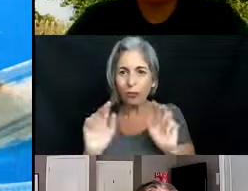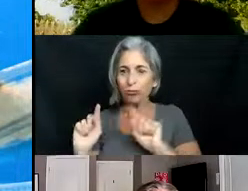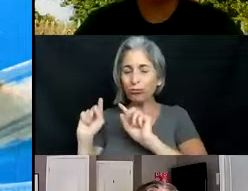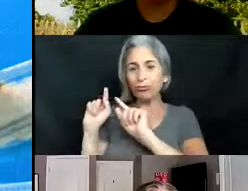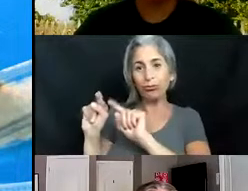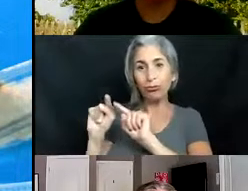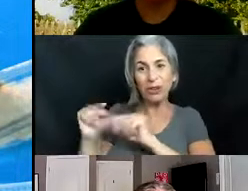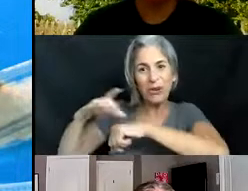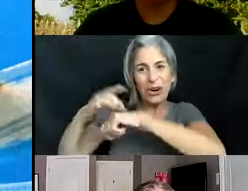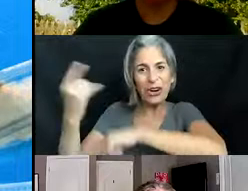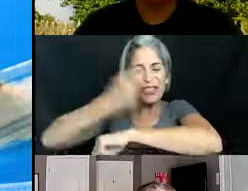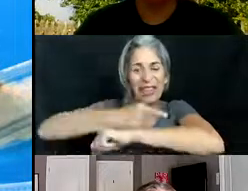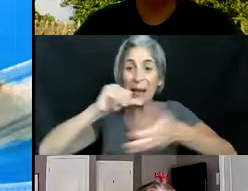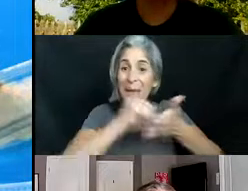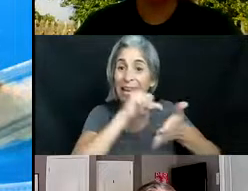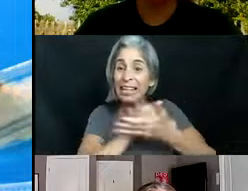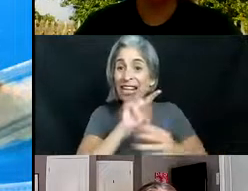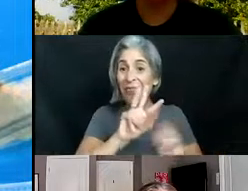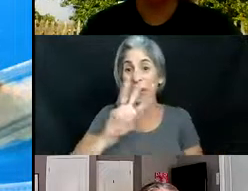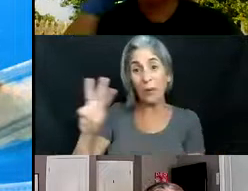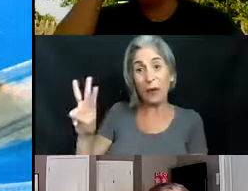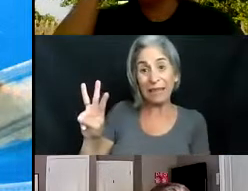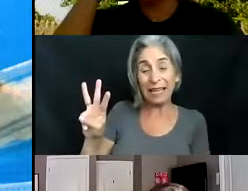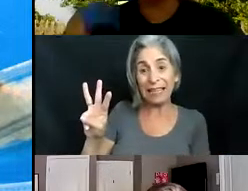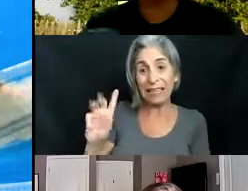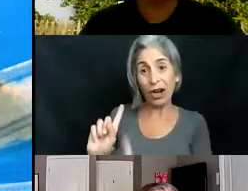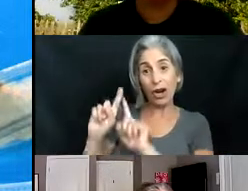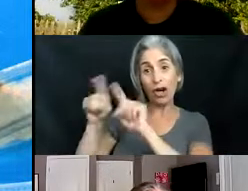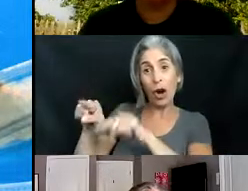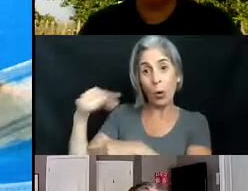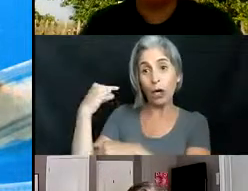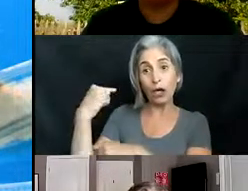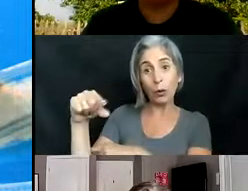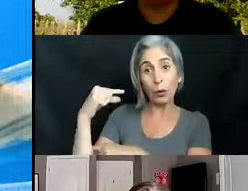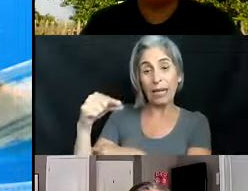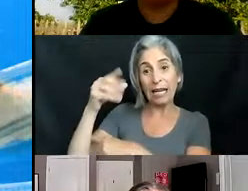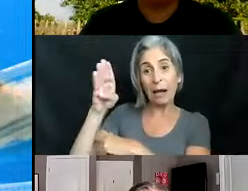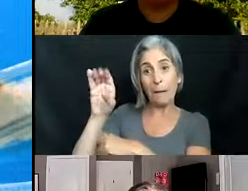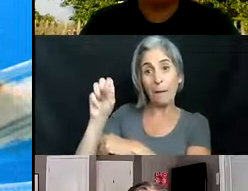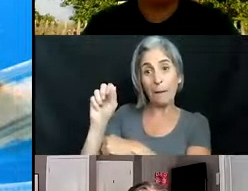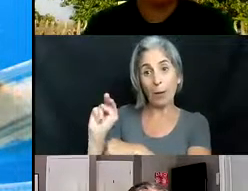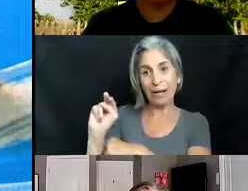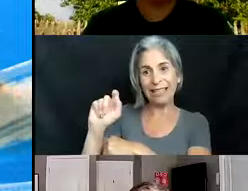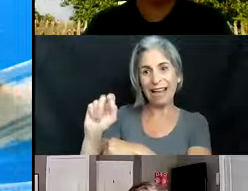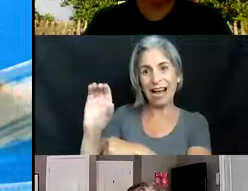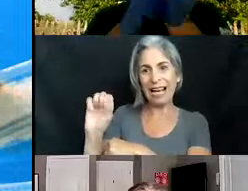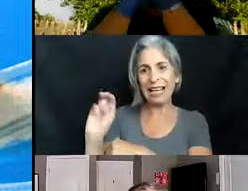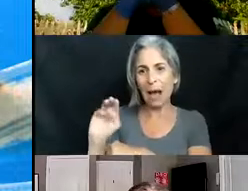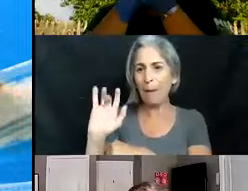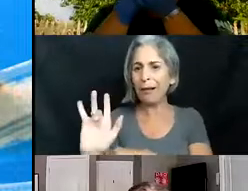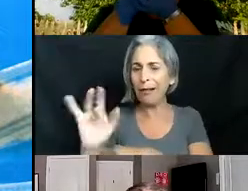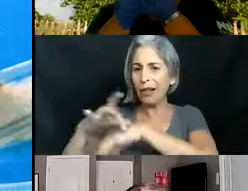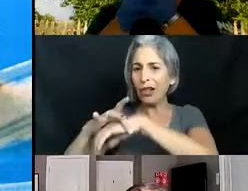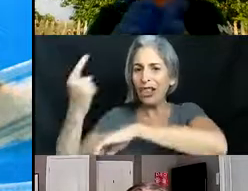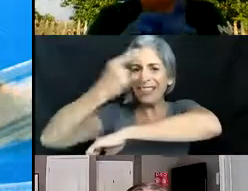earth day page on the website which is at gogreenboynton.com and you click on the earth day